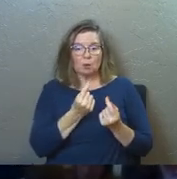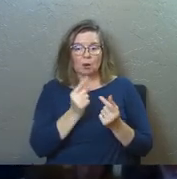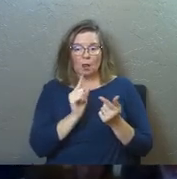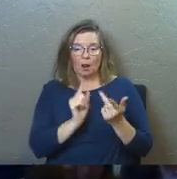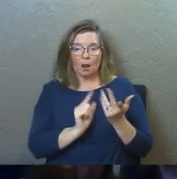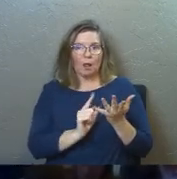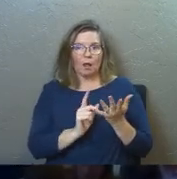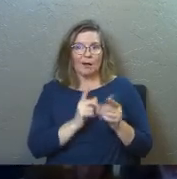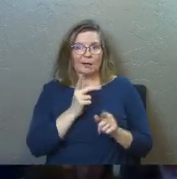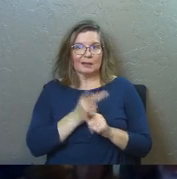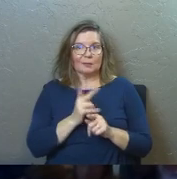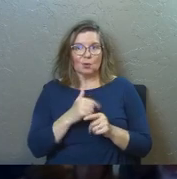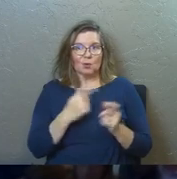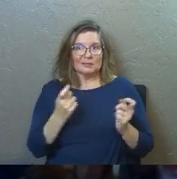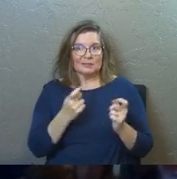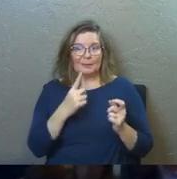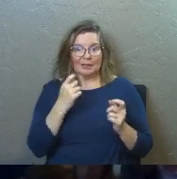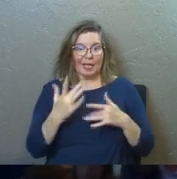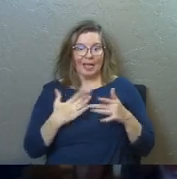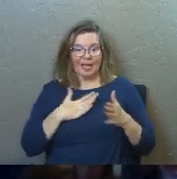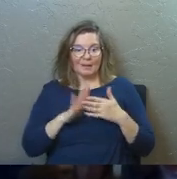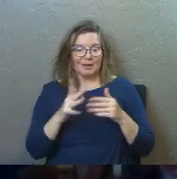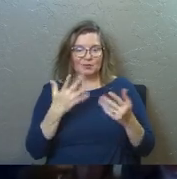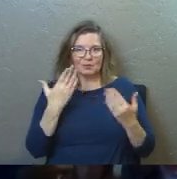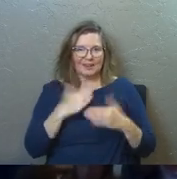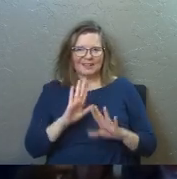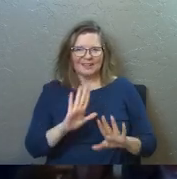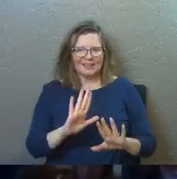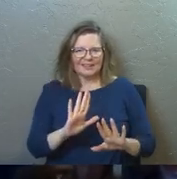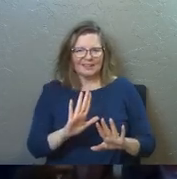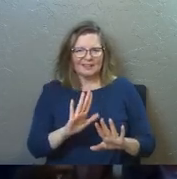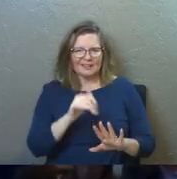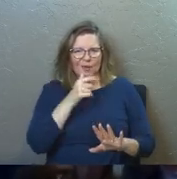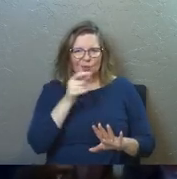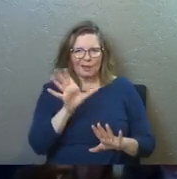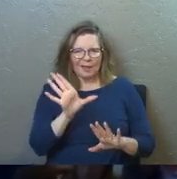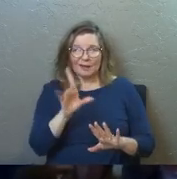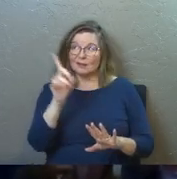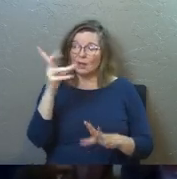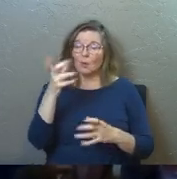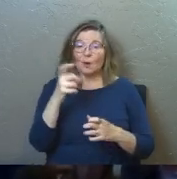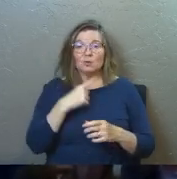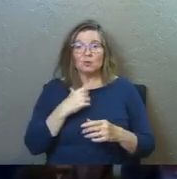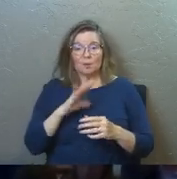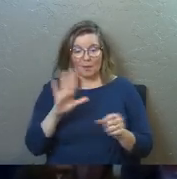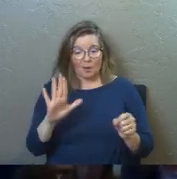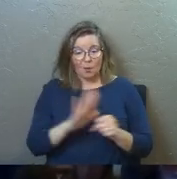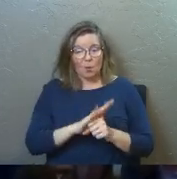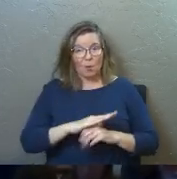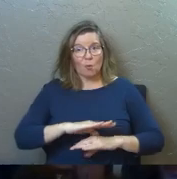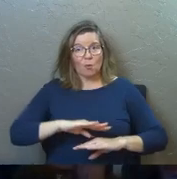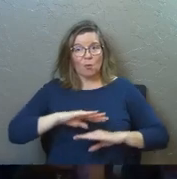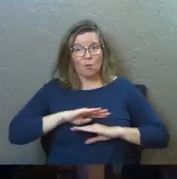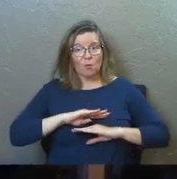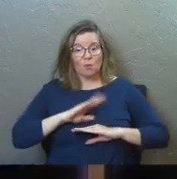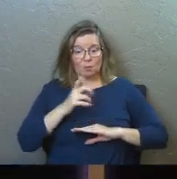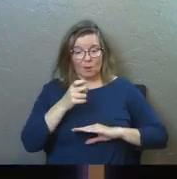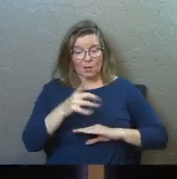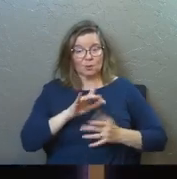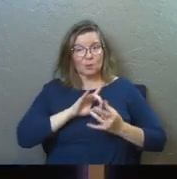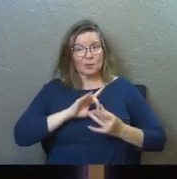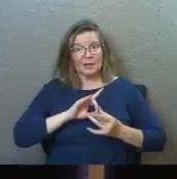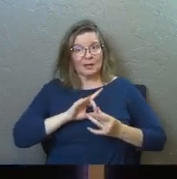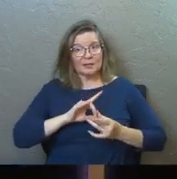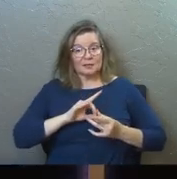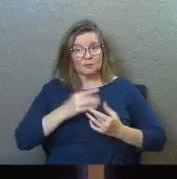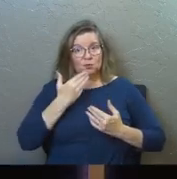because he's giddy about your darkness. He's not. He wants you to be whole, and he wants your